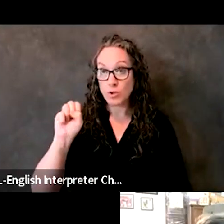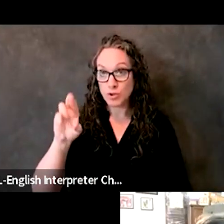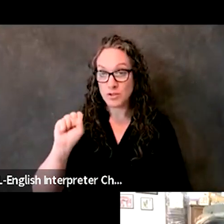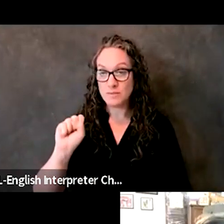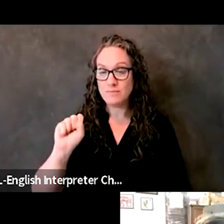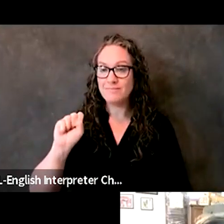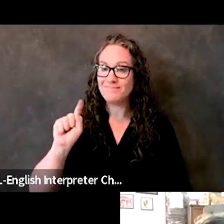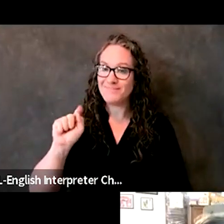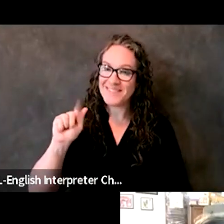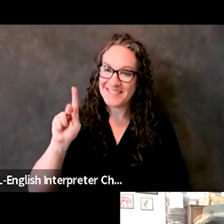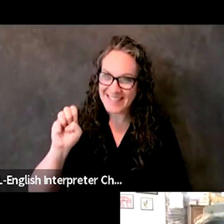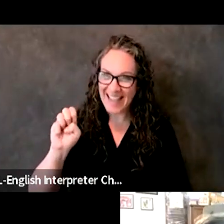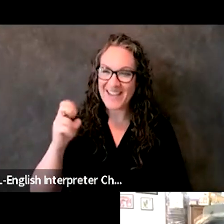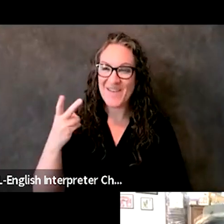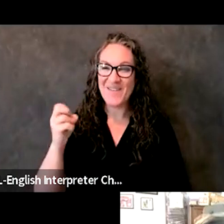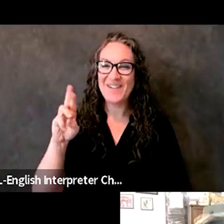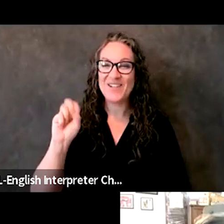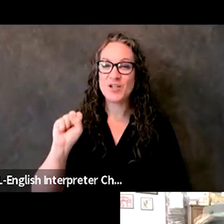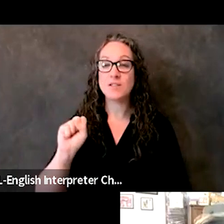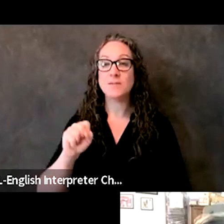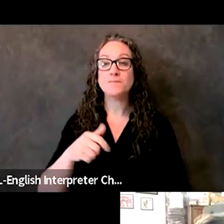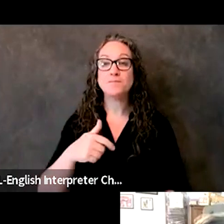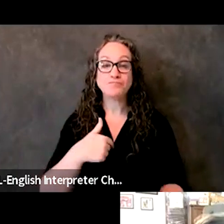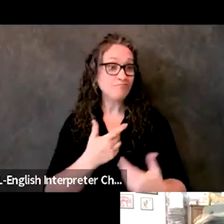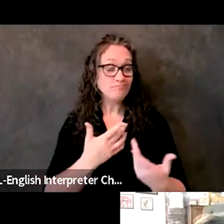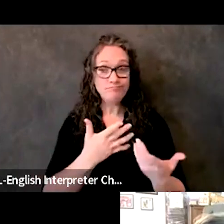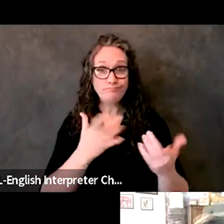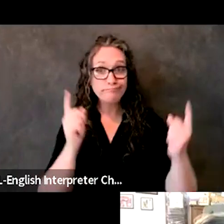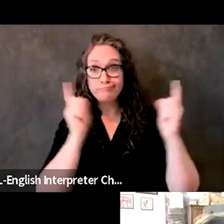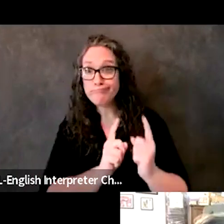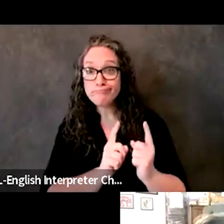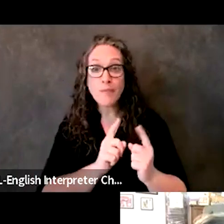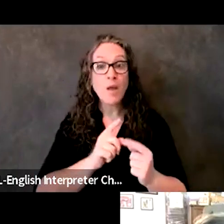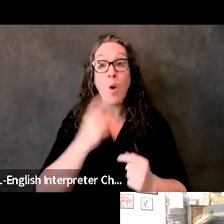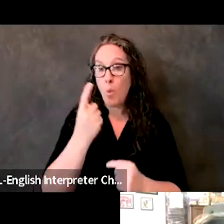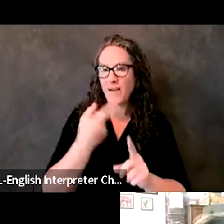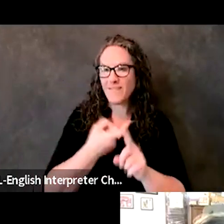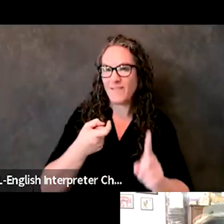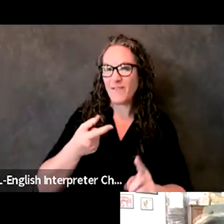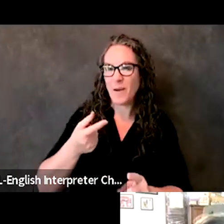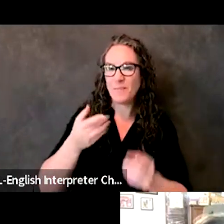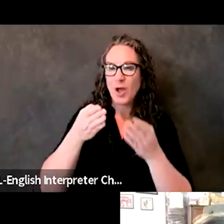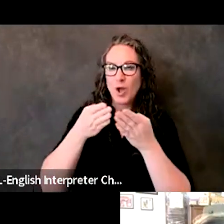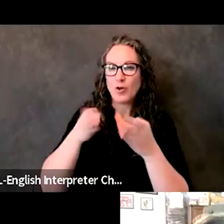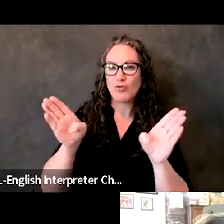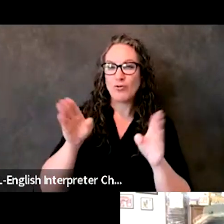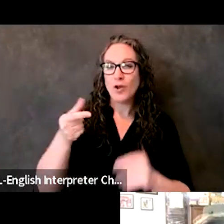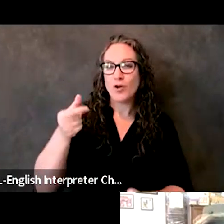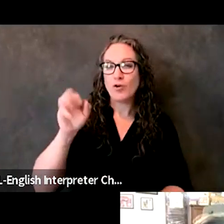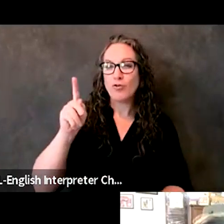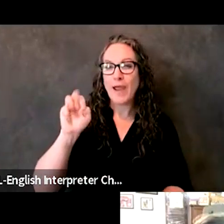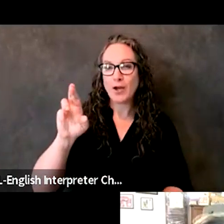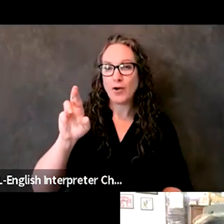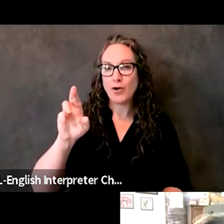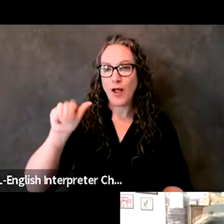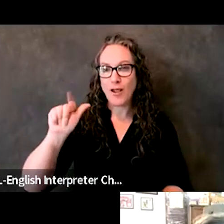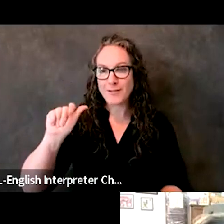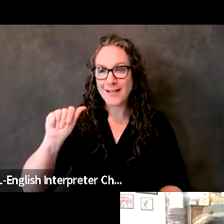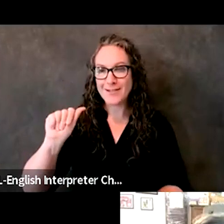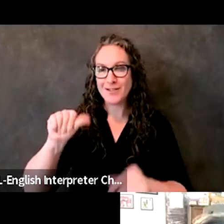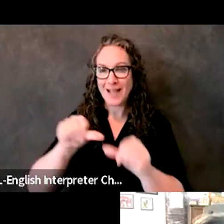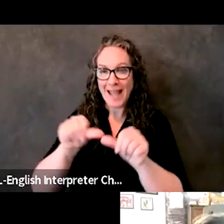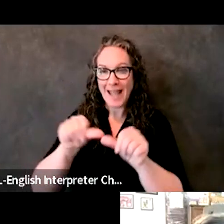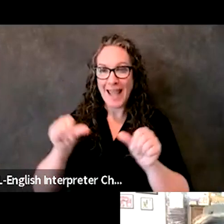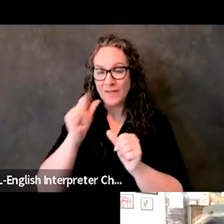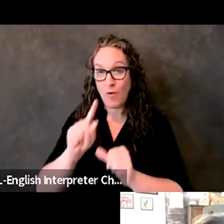colleagues from, uh, greater Los Angeles agency of deafness, uh, was a huge bike rider. I'm a huge bike rider. We would meet up on the